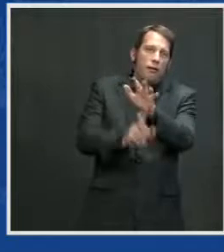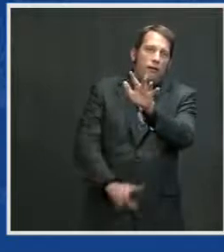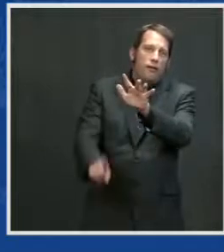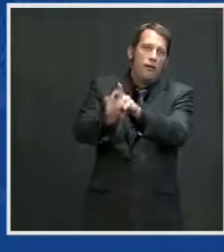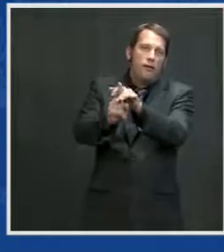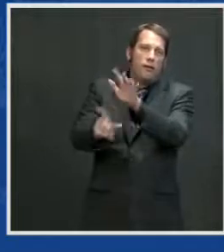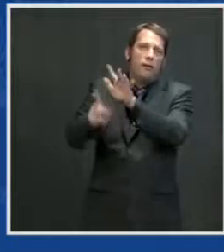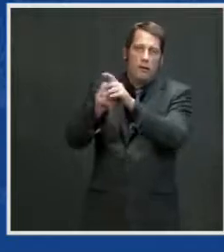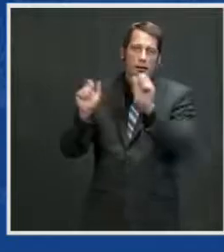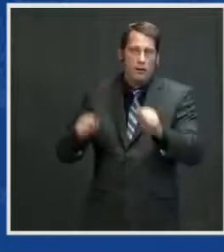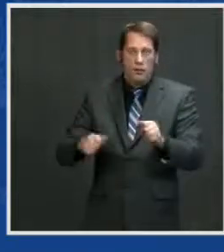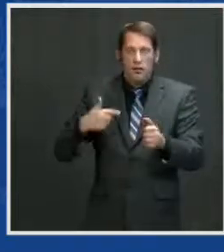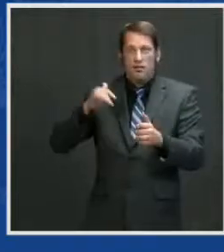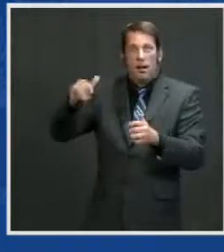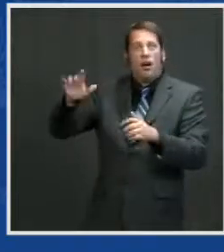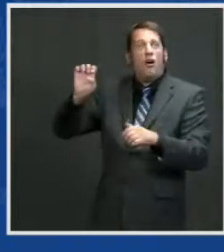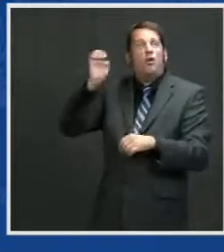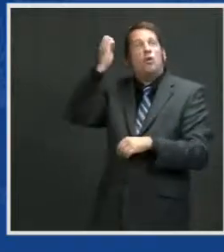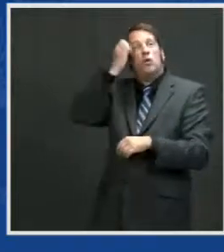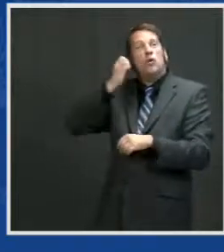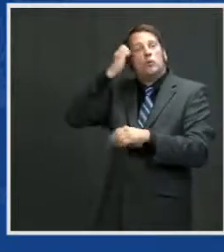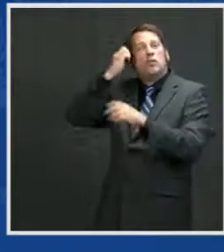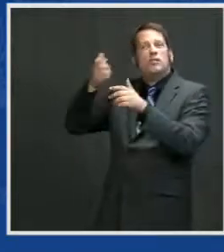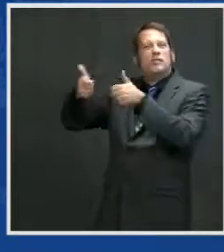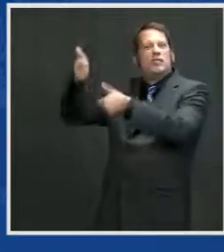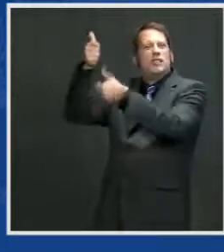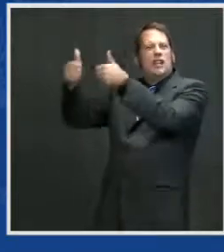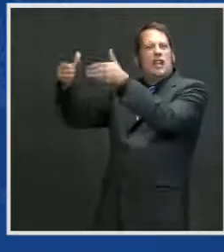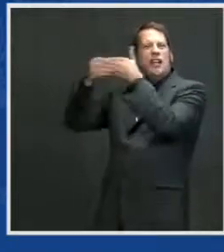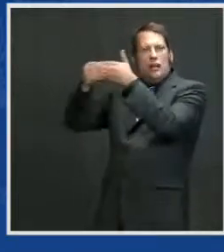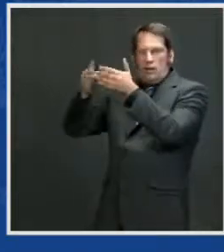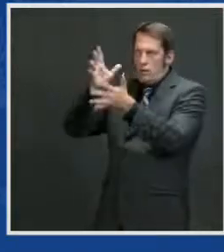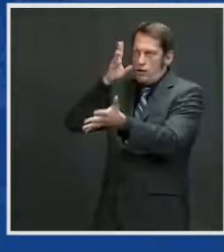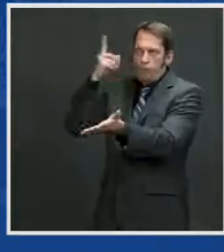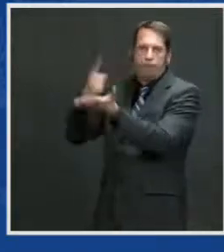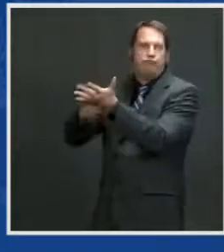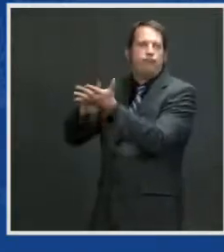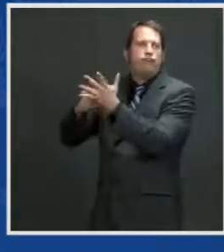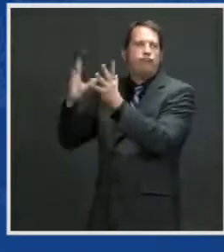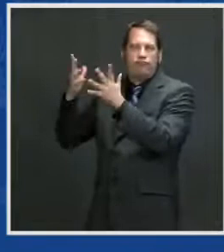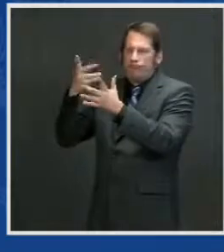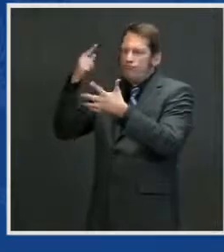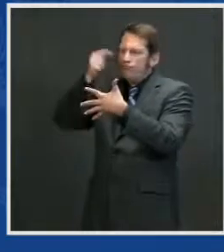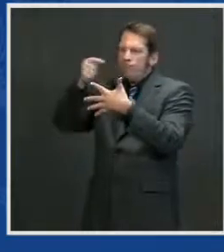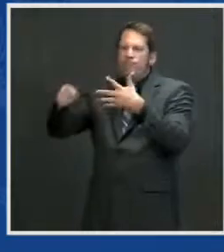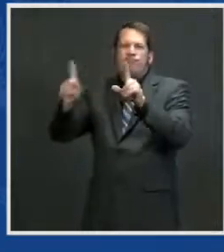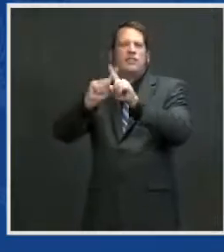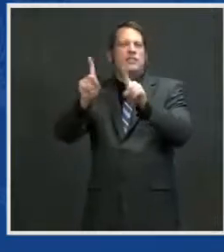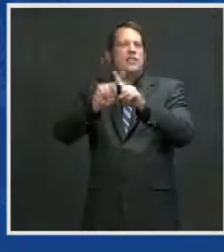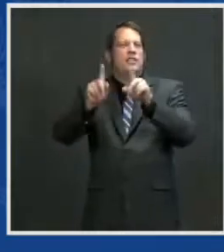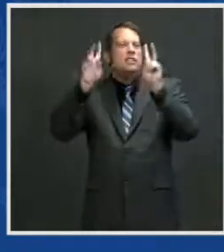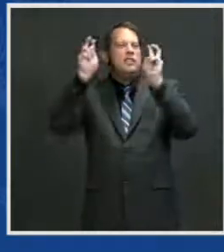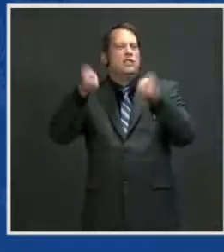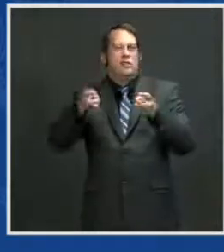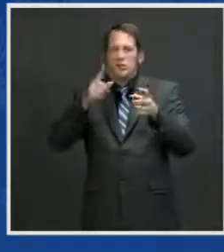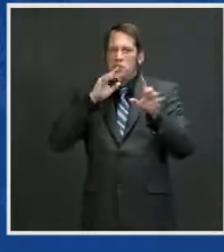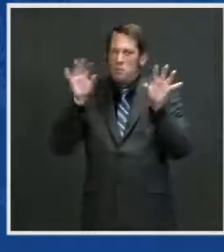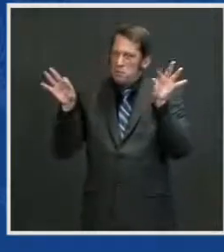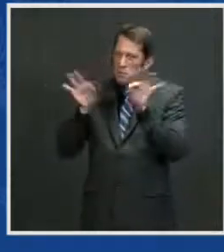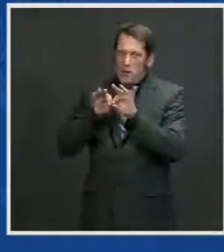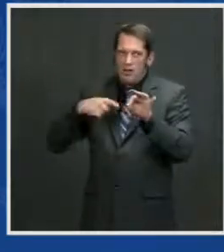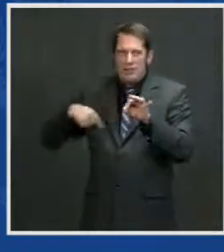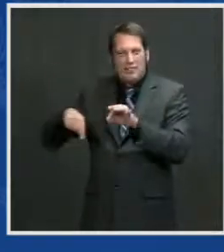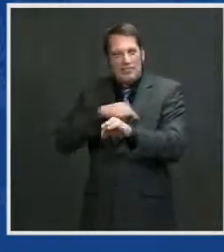the United States can work with Europe to address a full range of issues that require the full strength of our transatlantic partnership, including